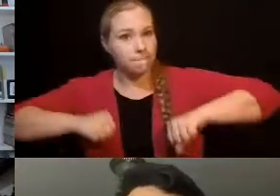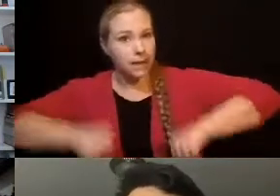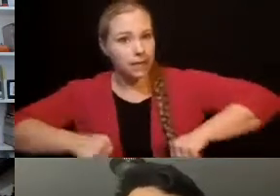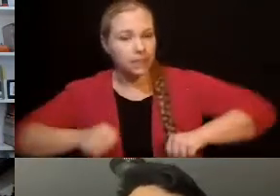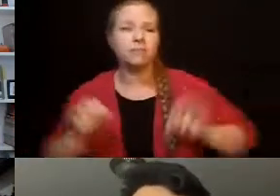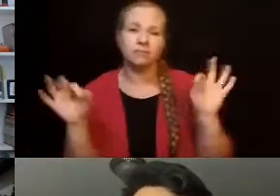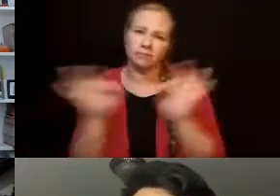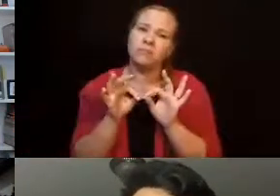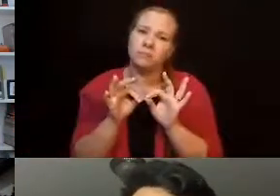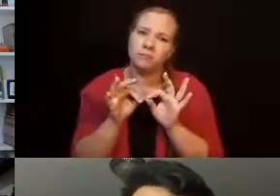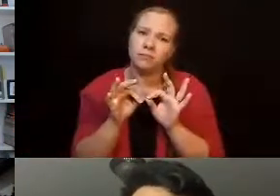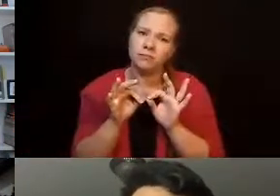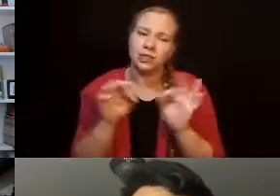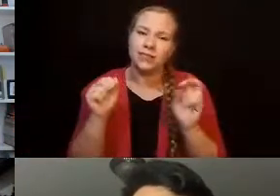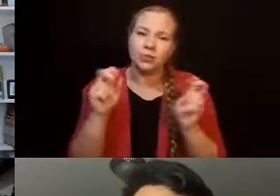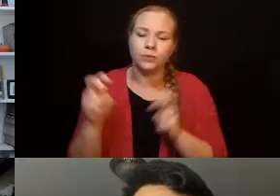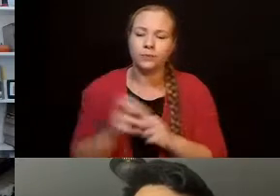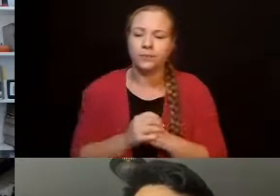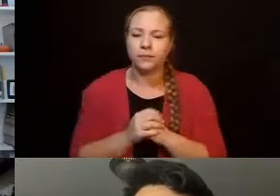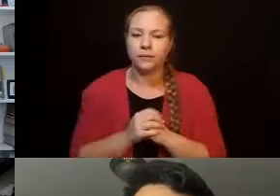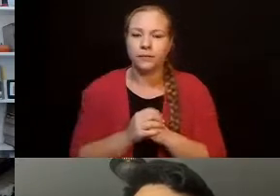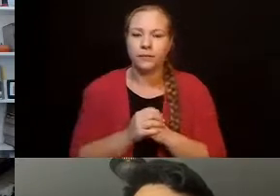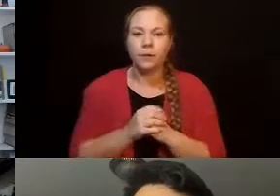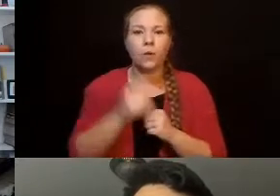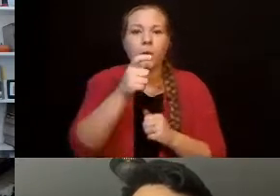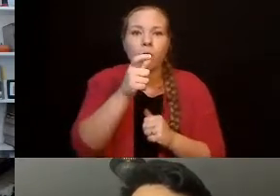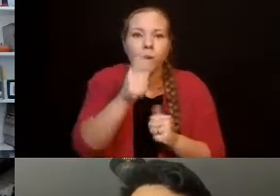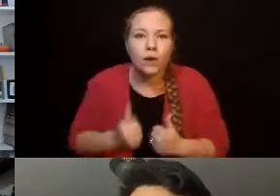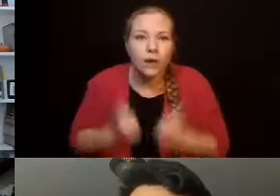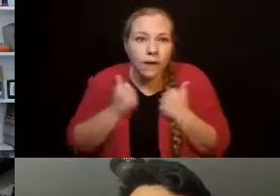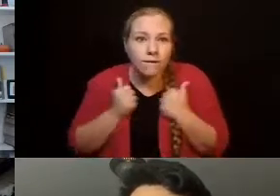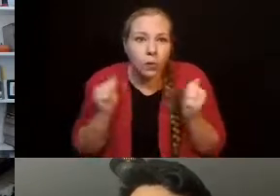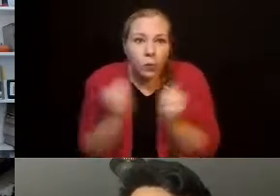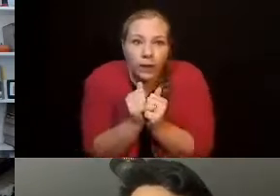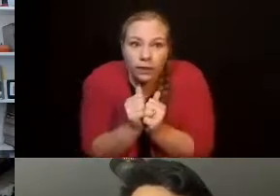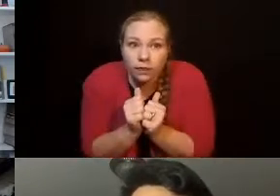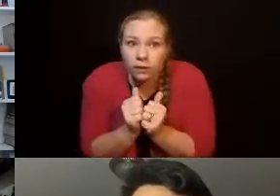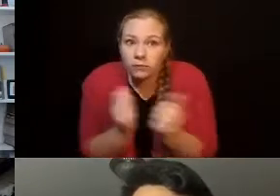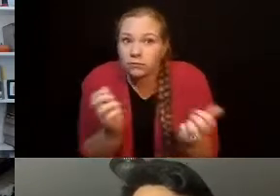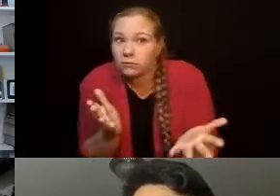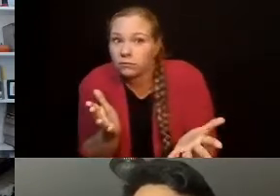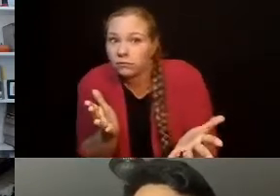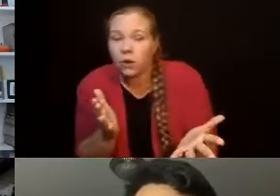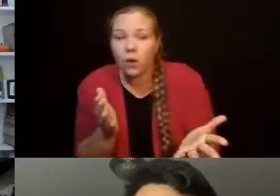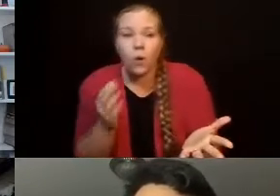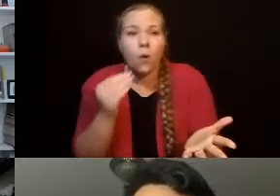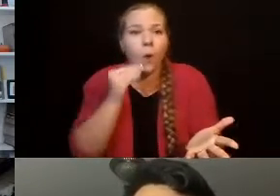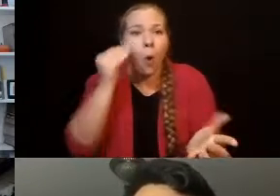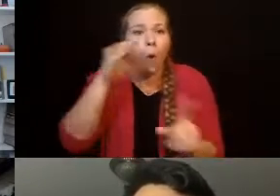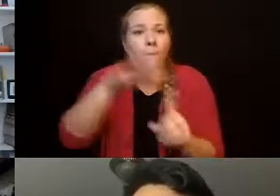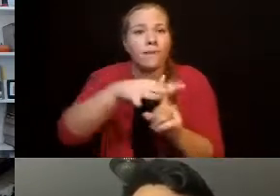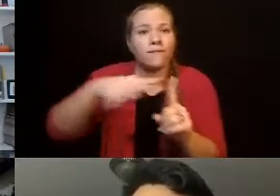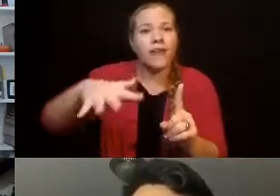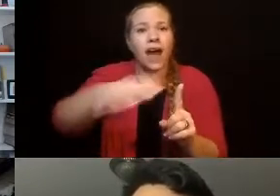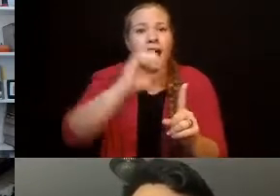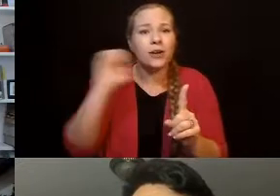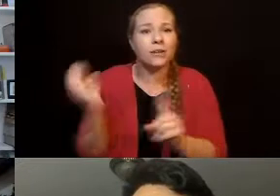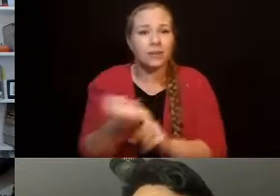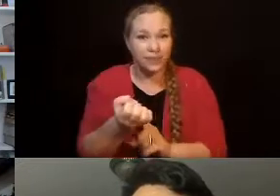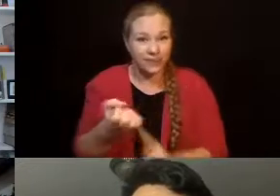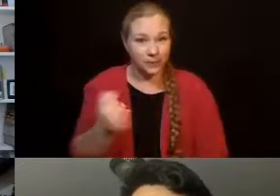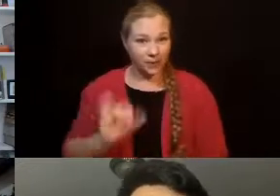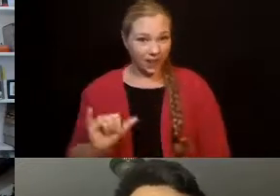Right? What is their home environment going to be like? Right? Um, what is my decor?